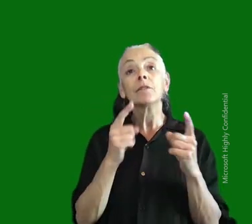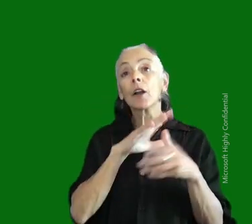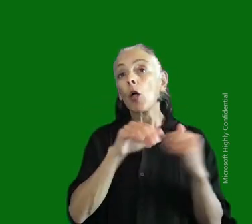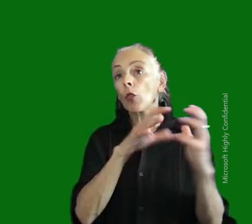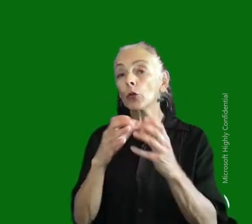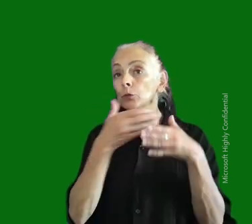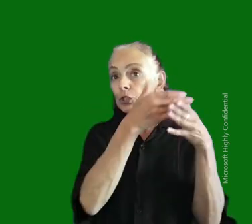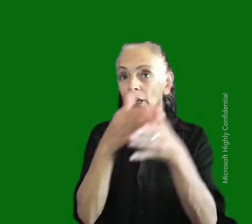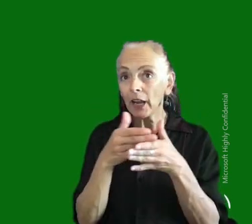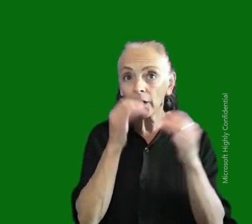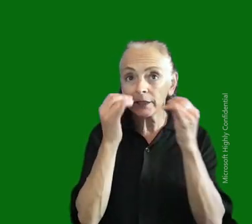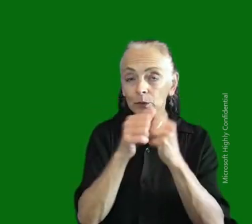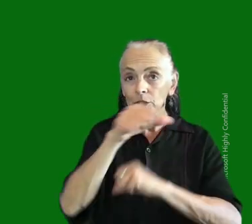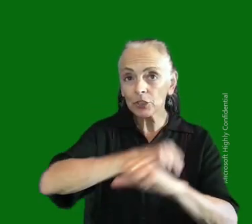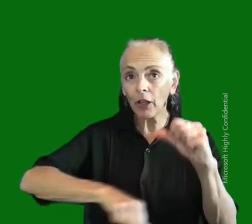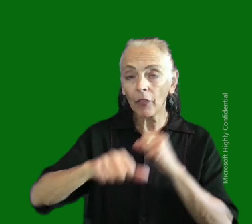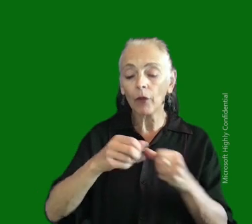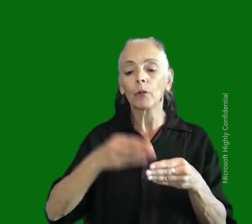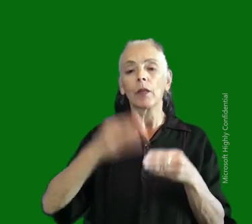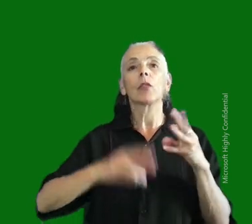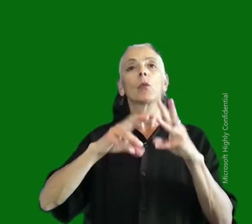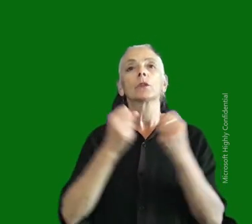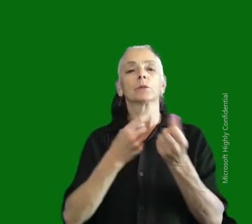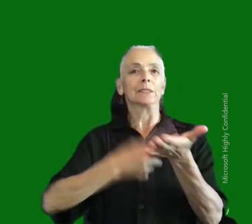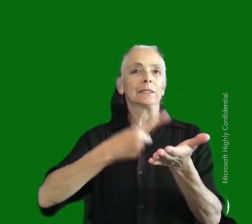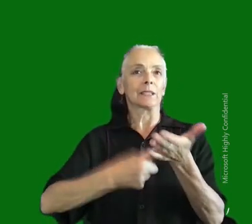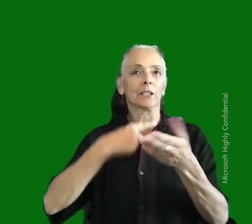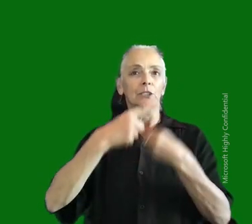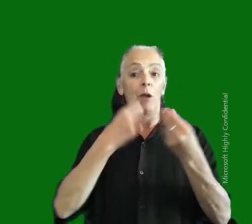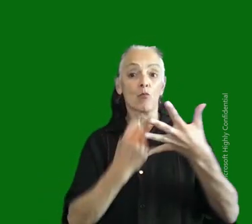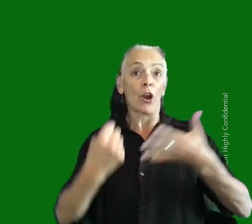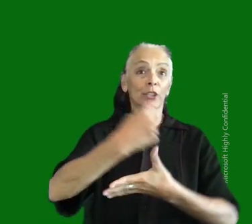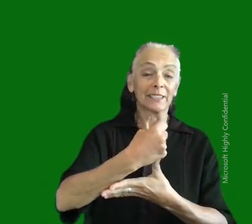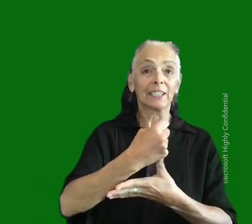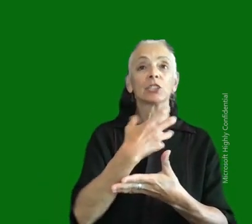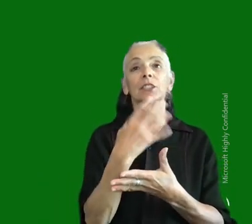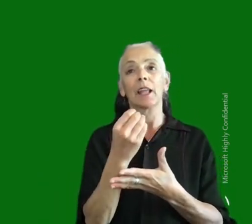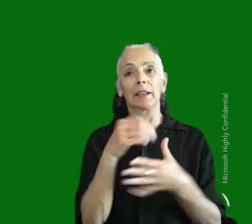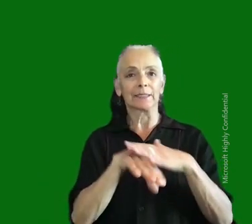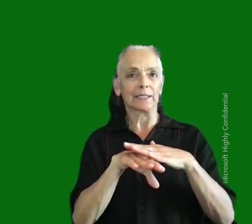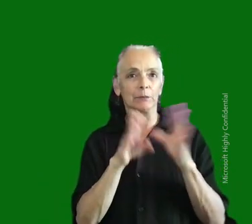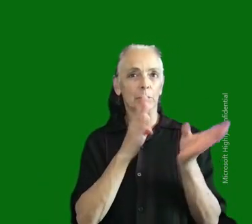and we end the workshop with a discussion about prioritization and accessibility planning for the development team.